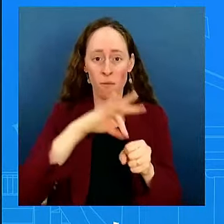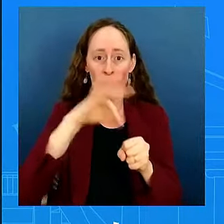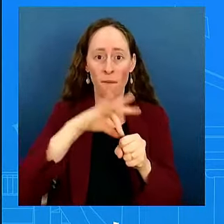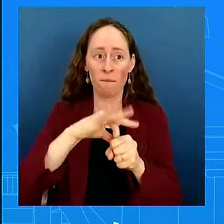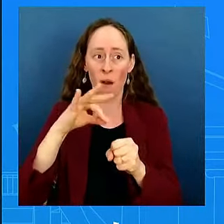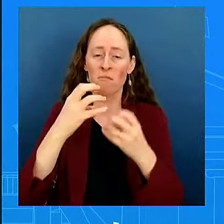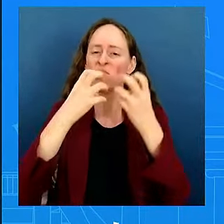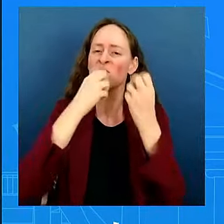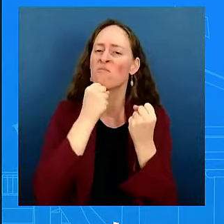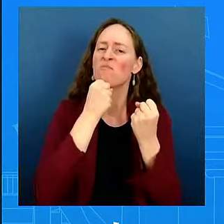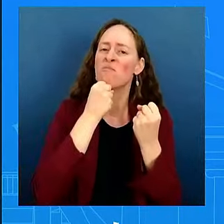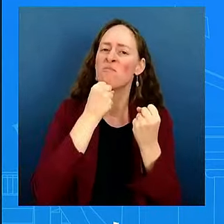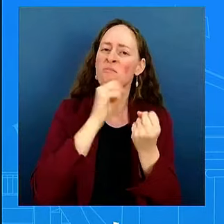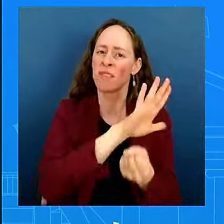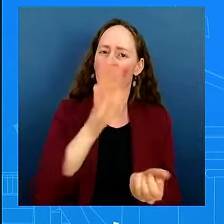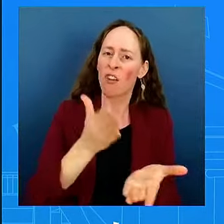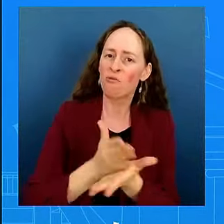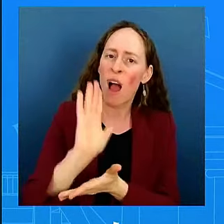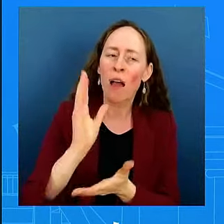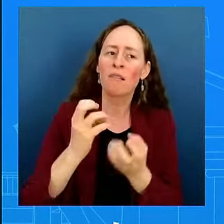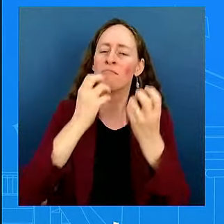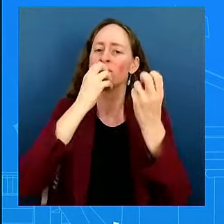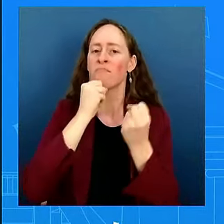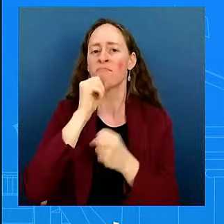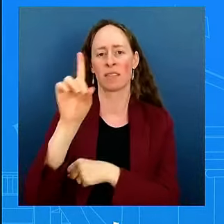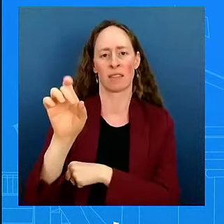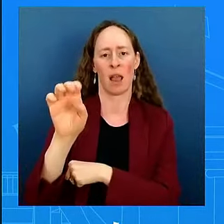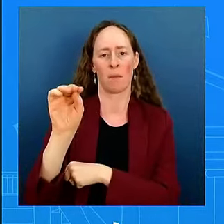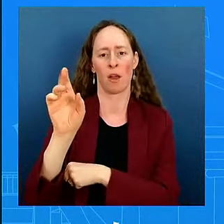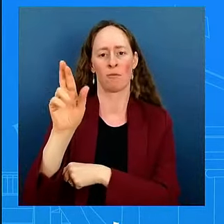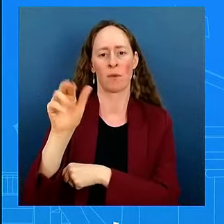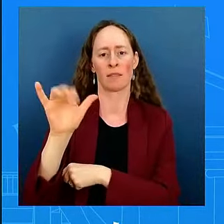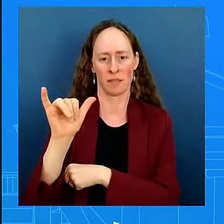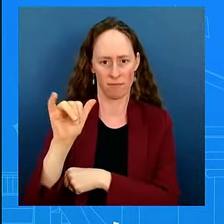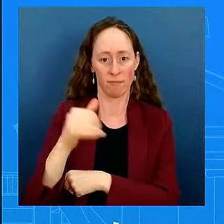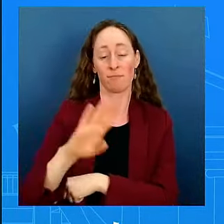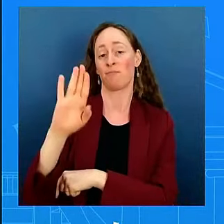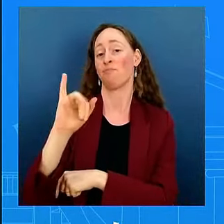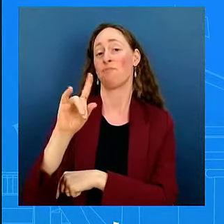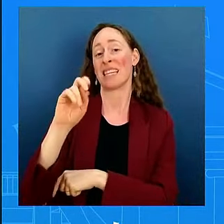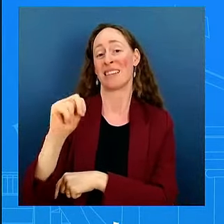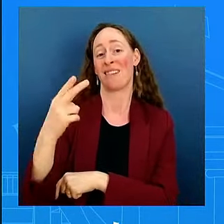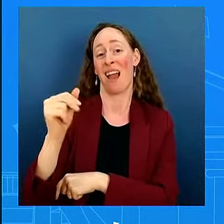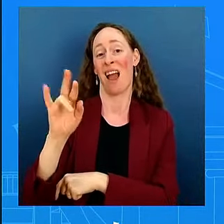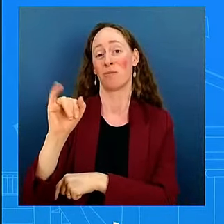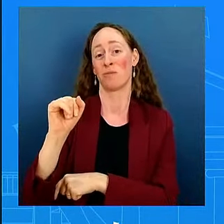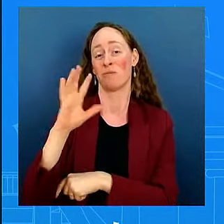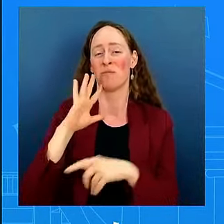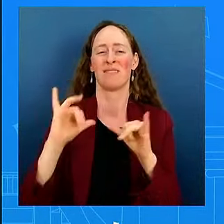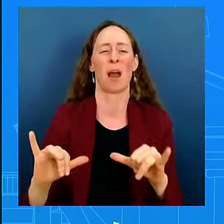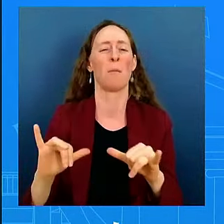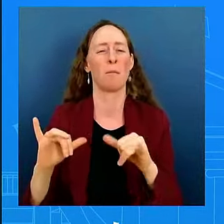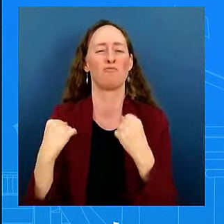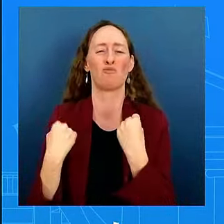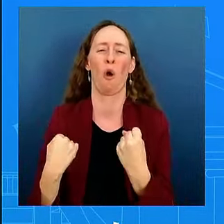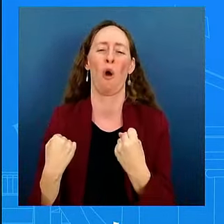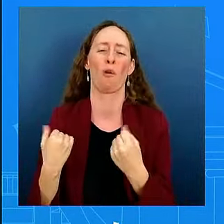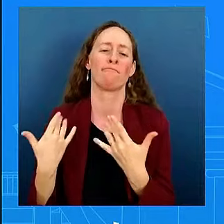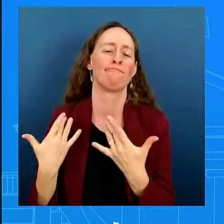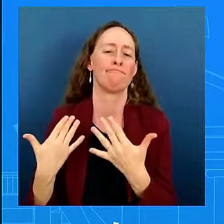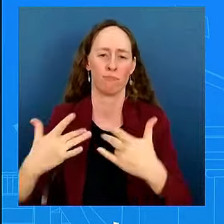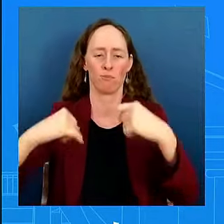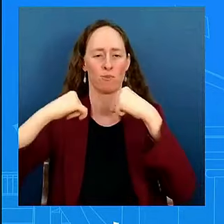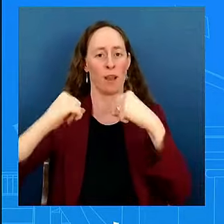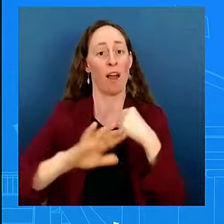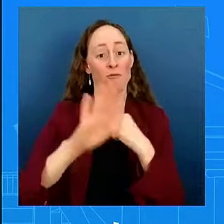-Harris administration is going to continue to work on to protect that, that democracy and freedom. Go ahead, Kate. Thanks, Karine. Does the president support